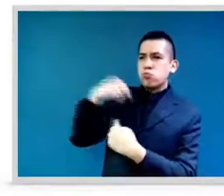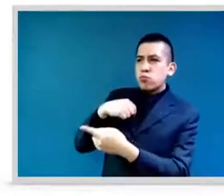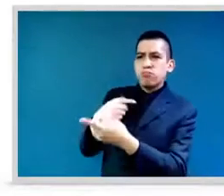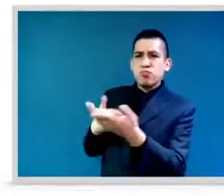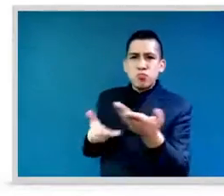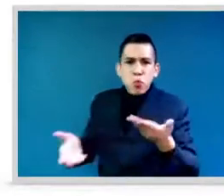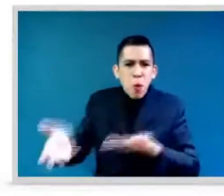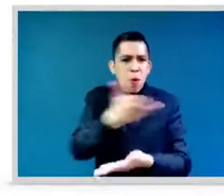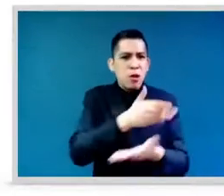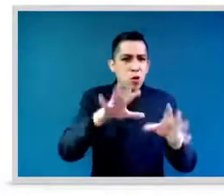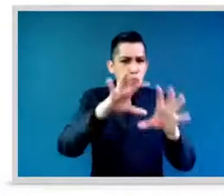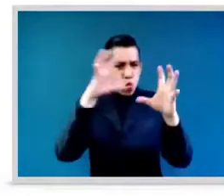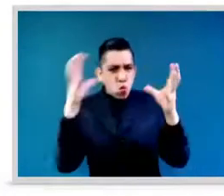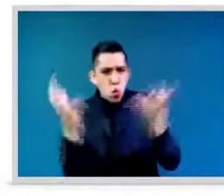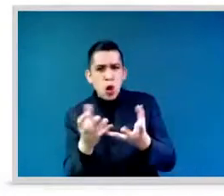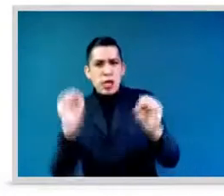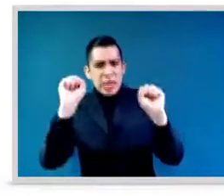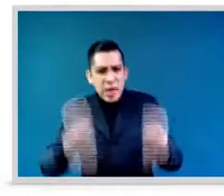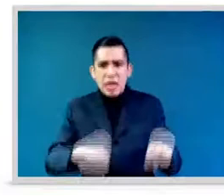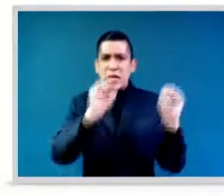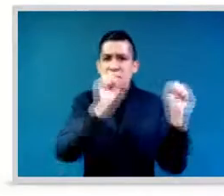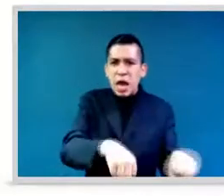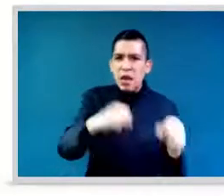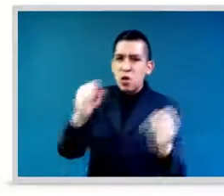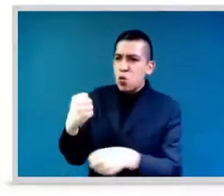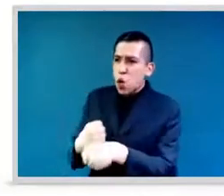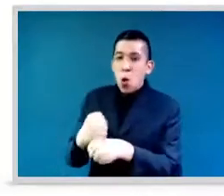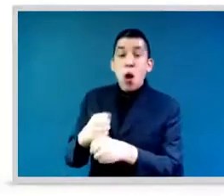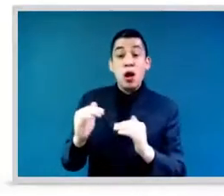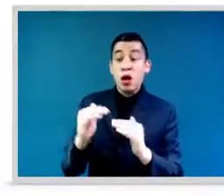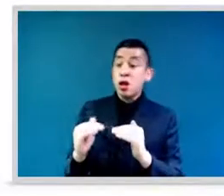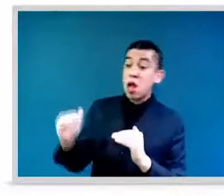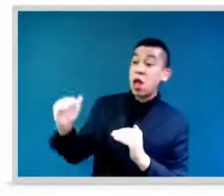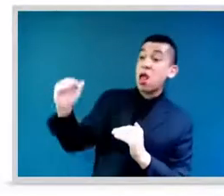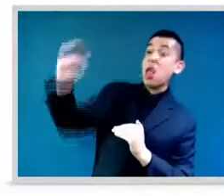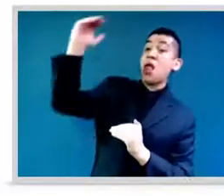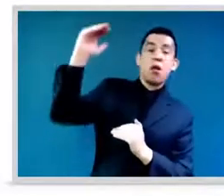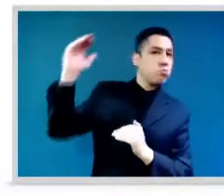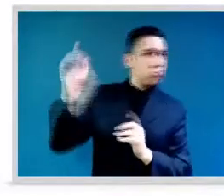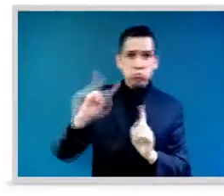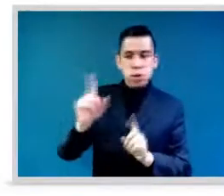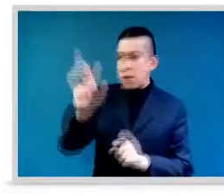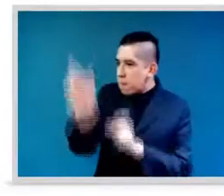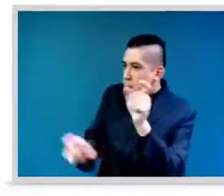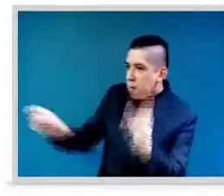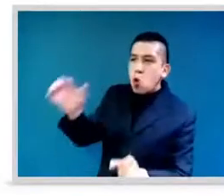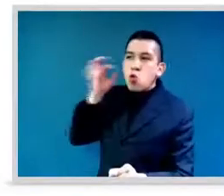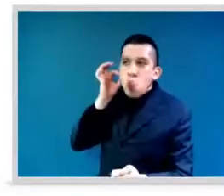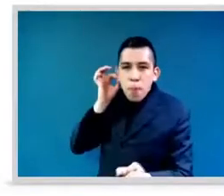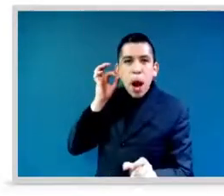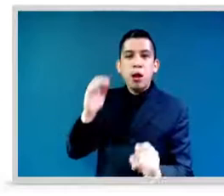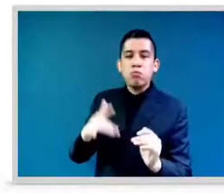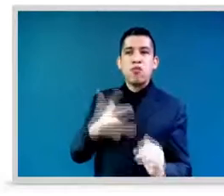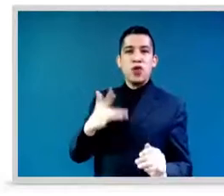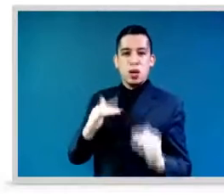to listen to science, listen to advice, weigh up evidence, make decisions. I mean, there's just been some incredible stars